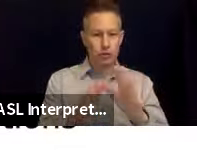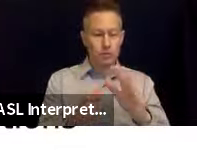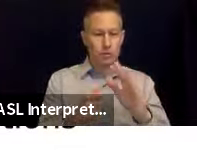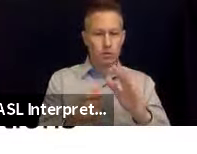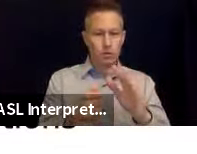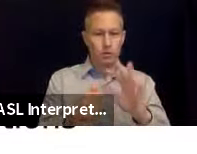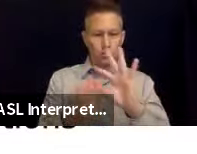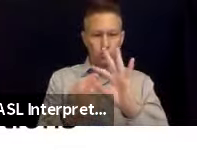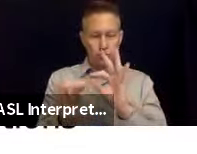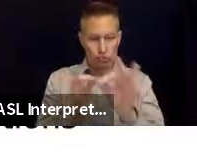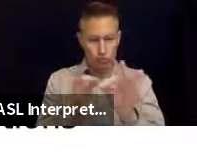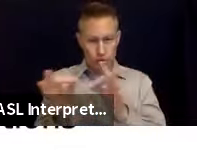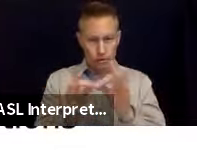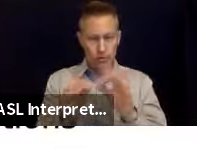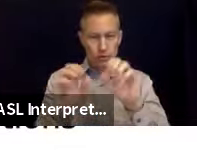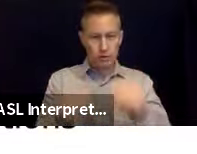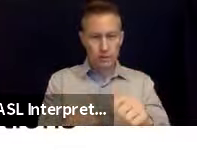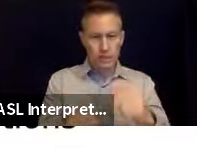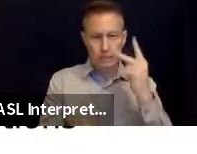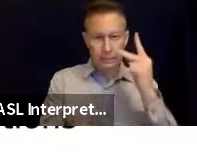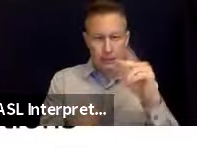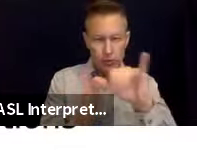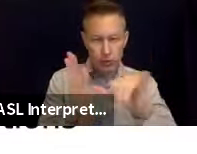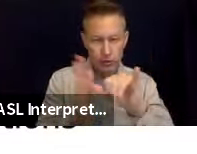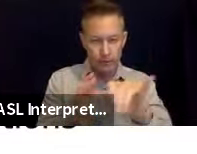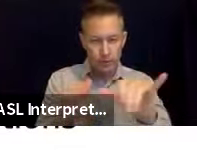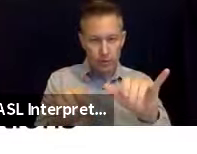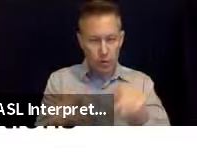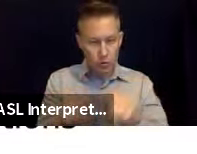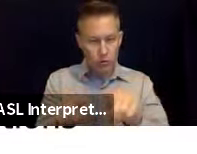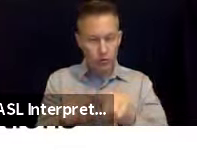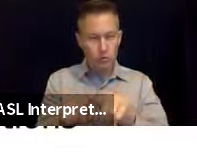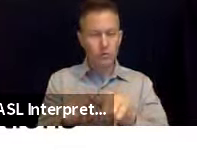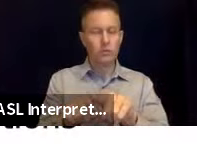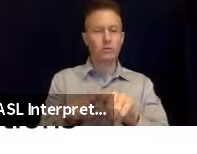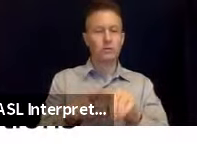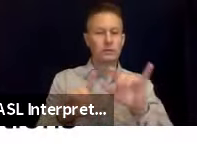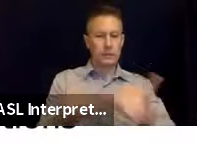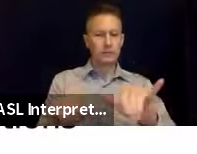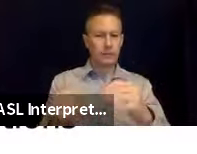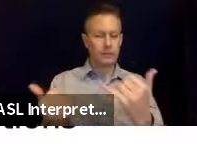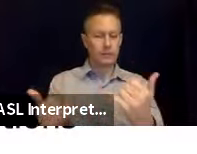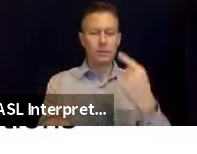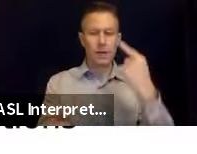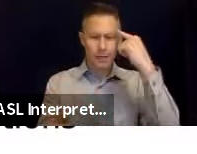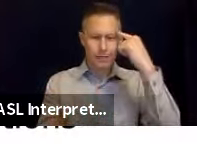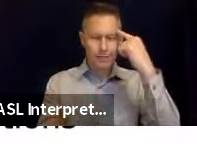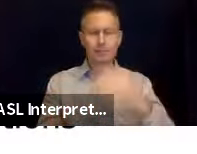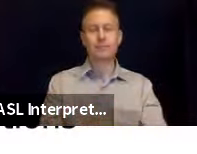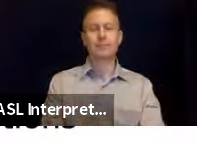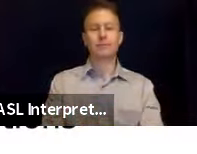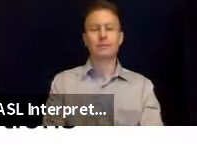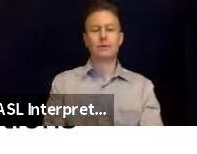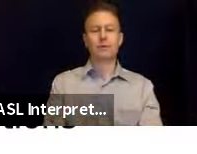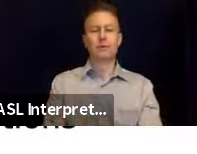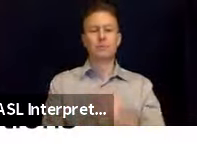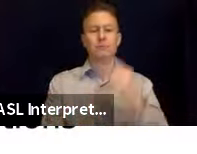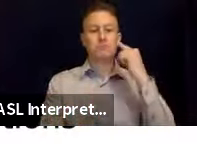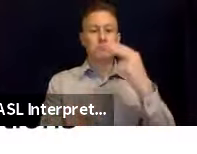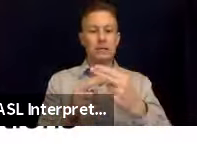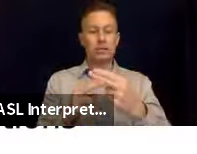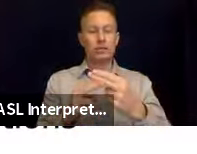out to where it can be viewed in YouTube too now. But mentioning questions in chat,